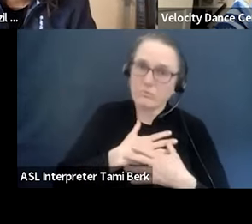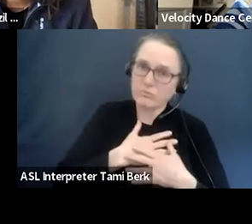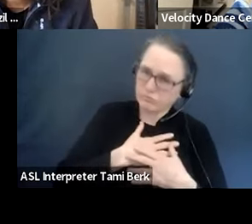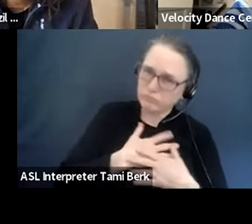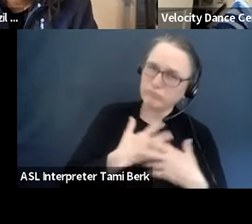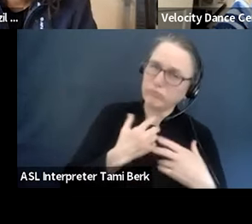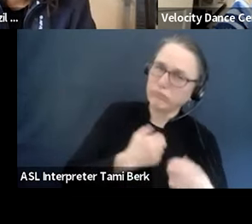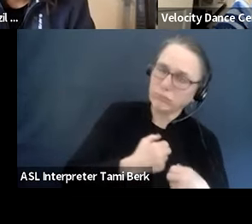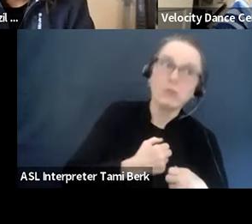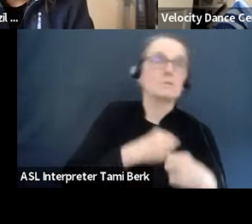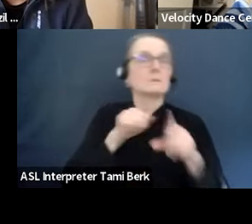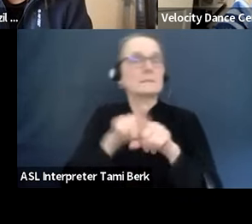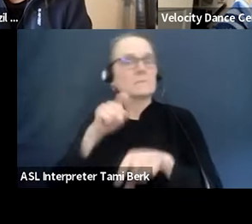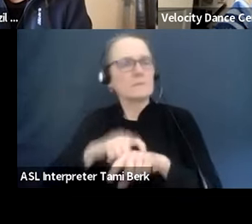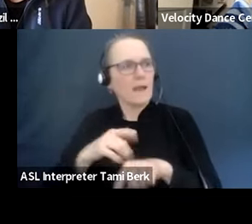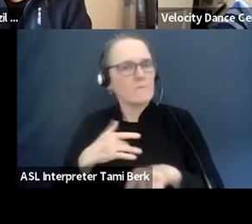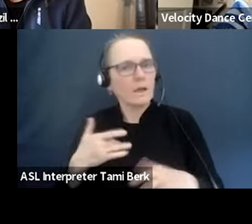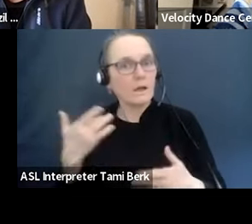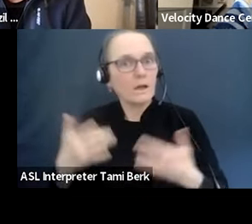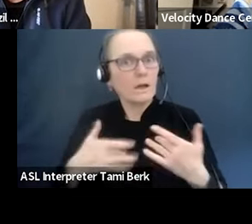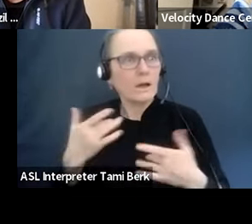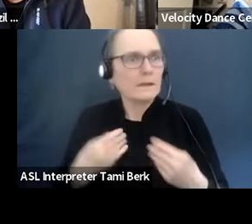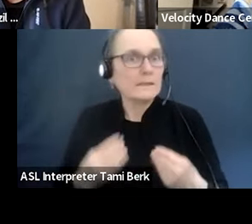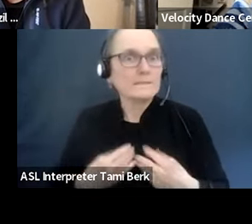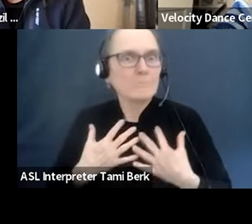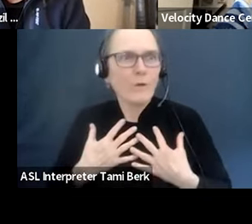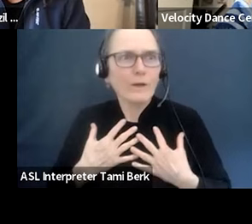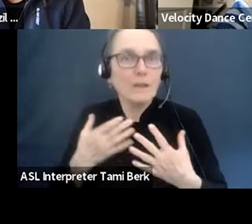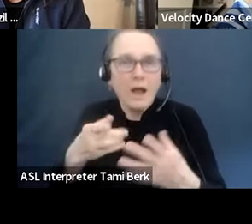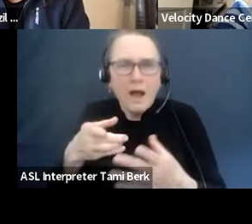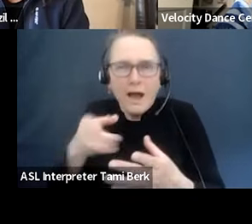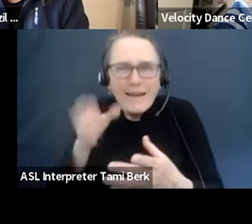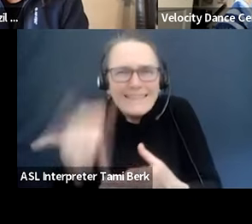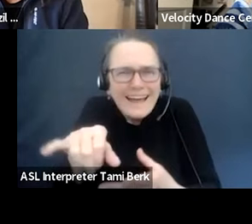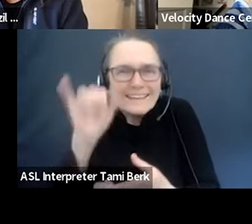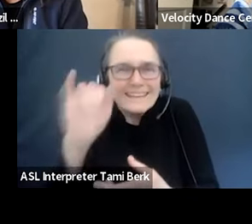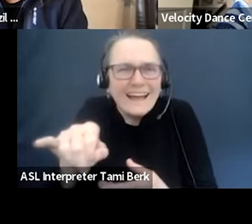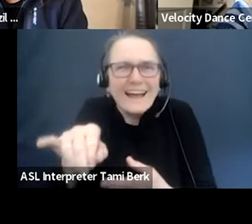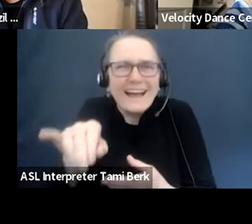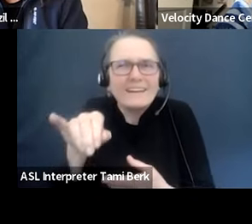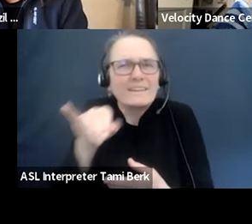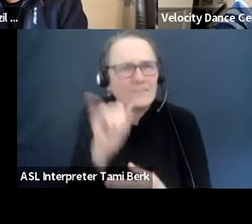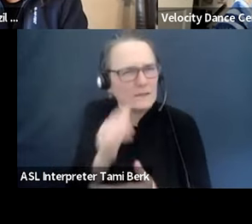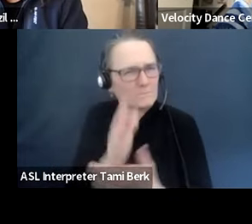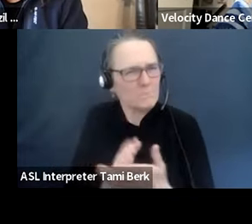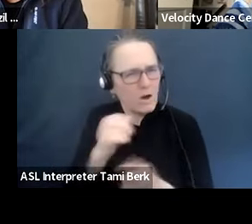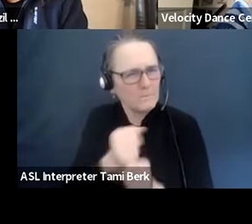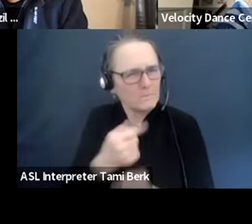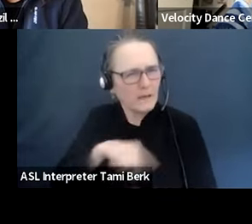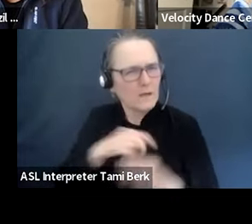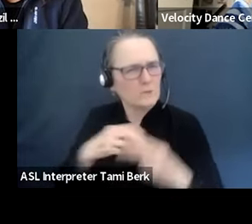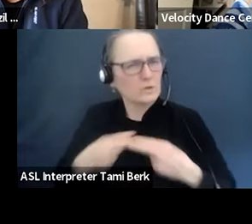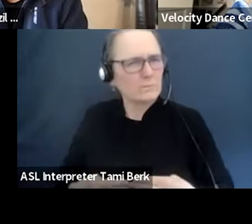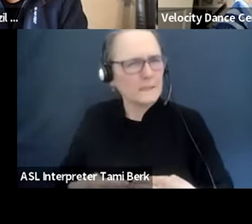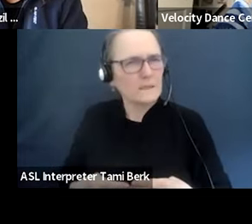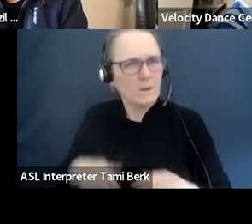literally in the human experience. These findings, they speak to an essential nature of what it is that all of you bring to our